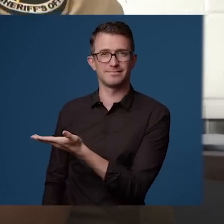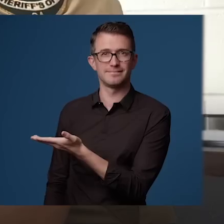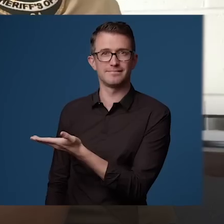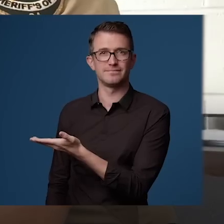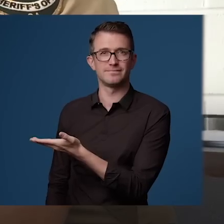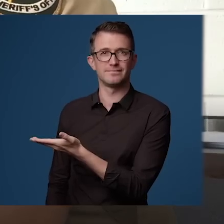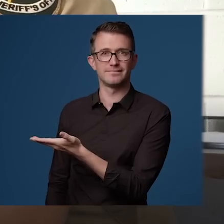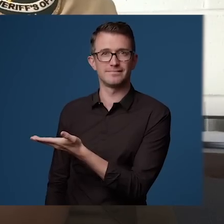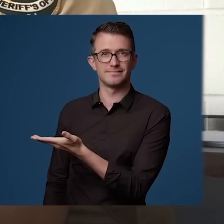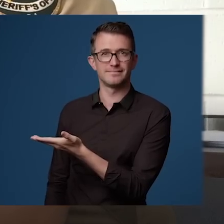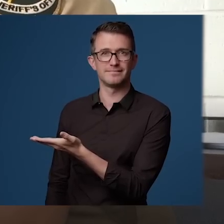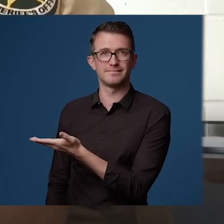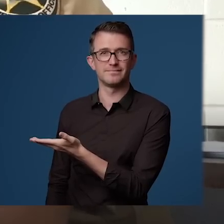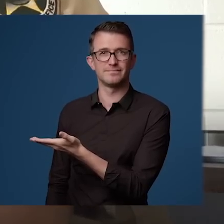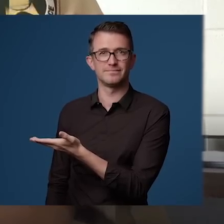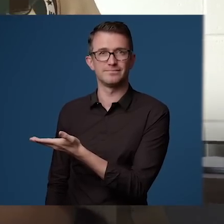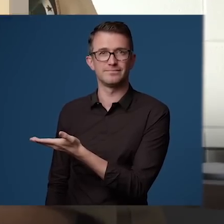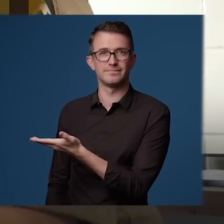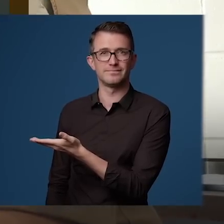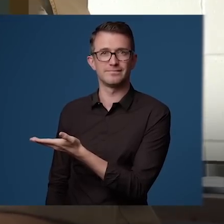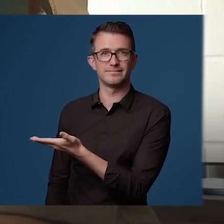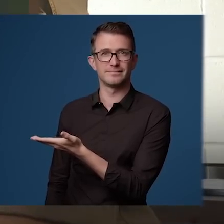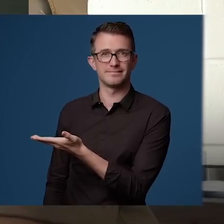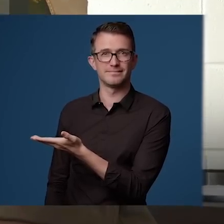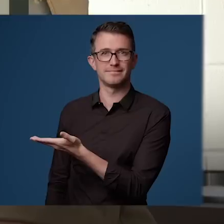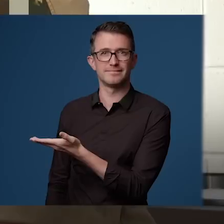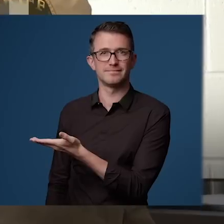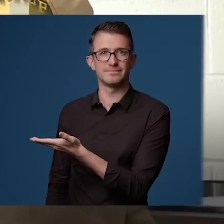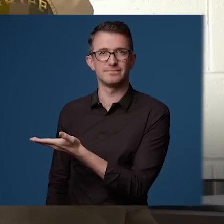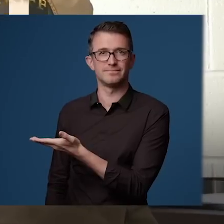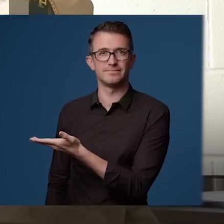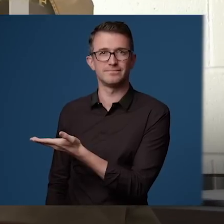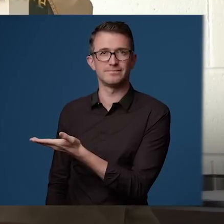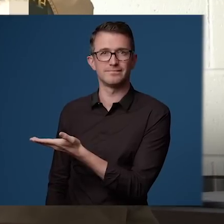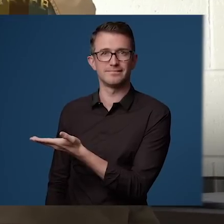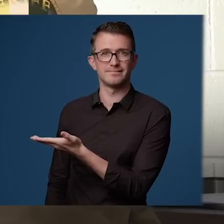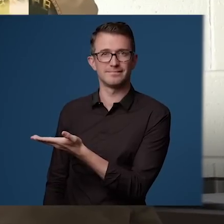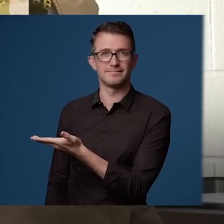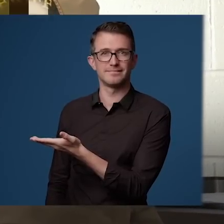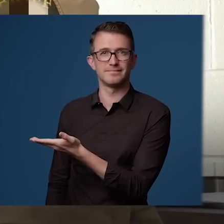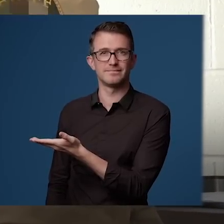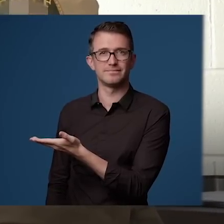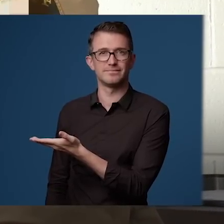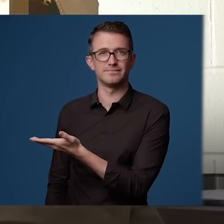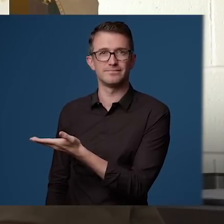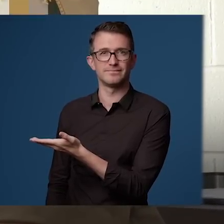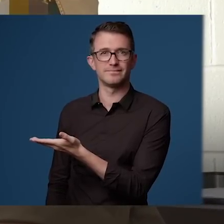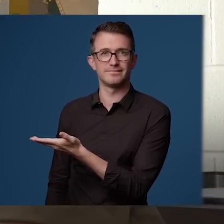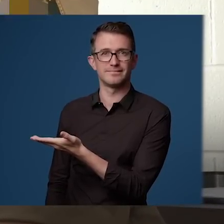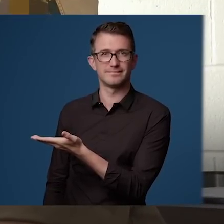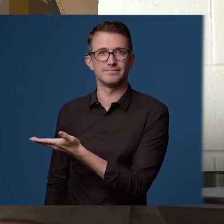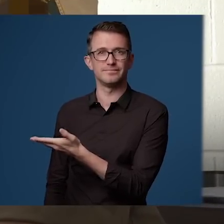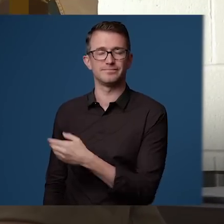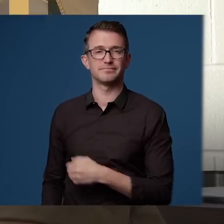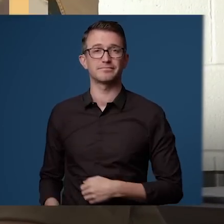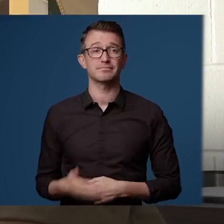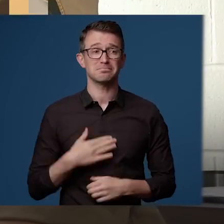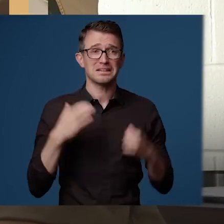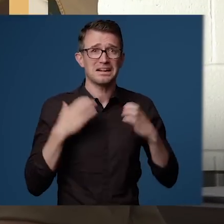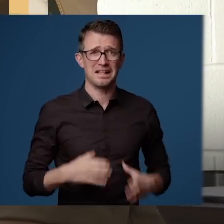was R-S-I-K-L-S-U-V-S-L.